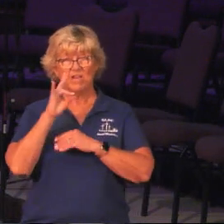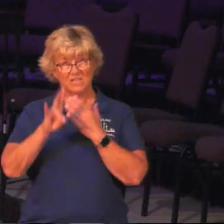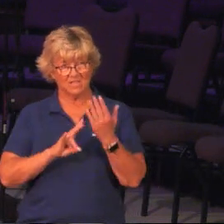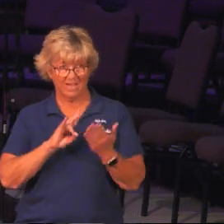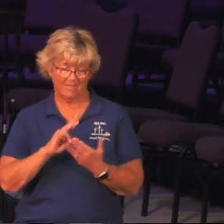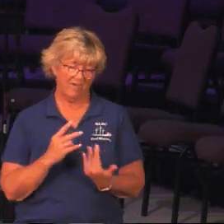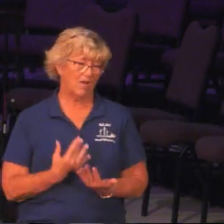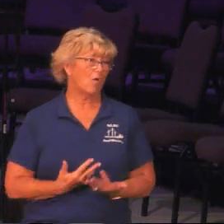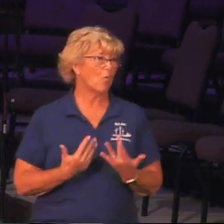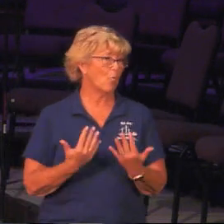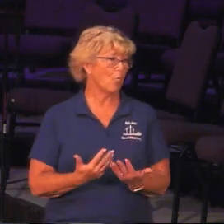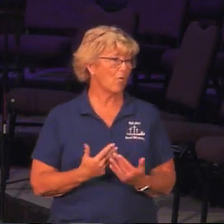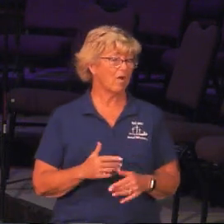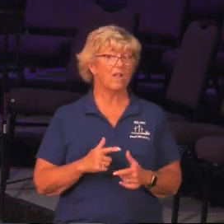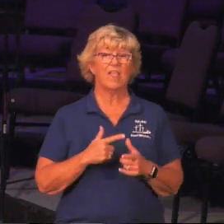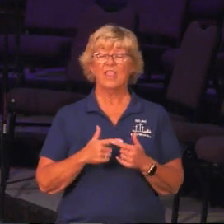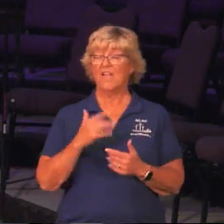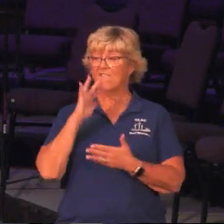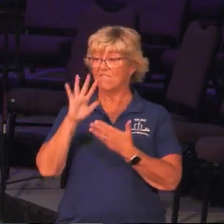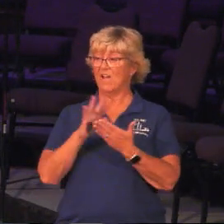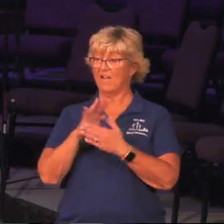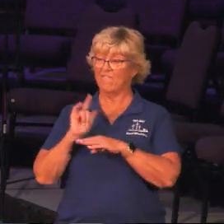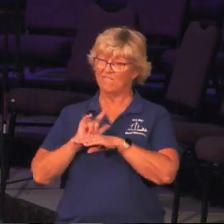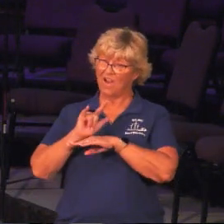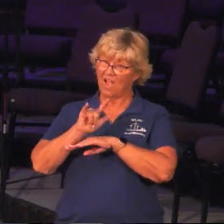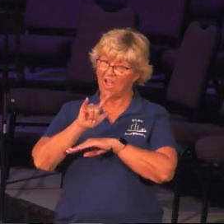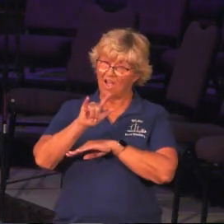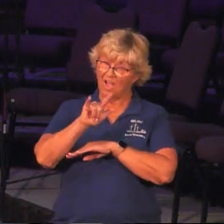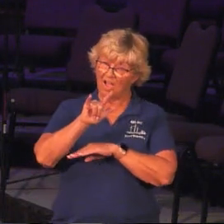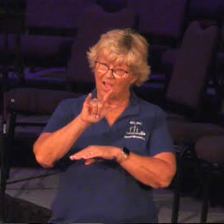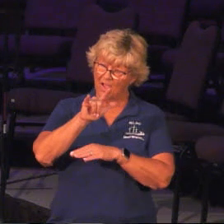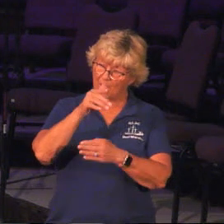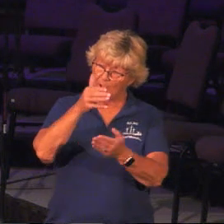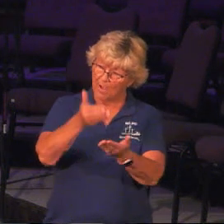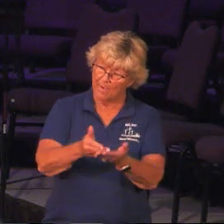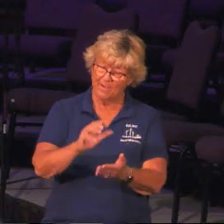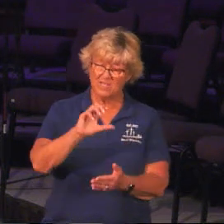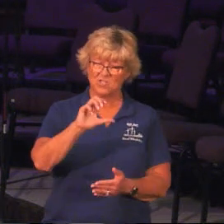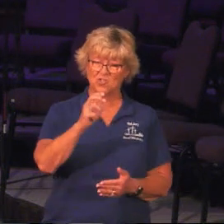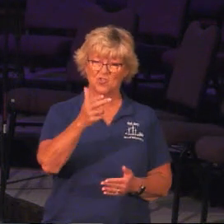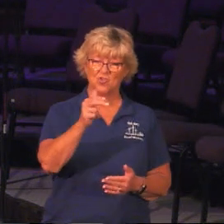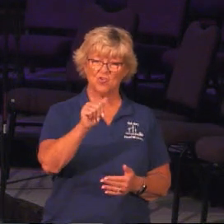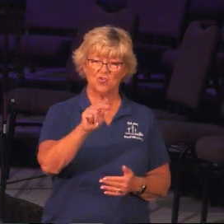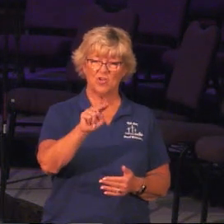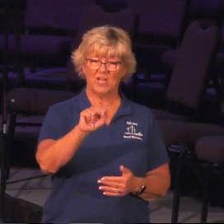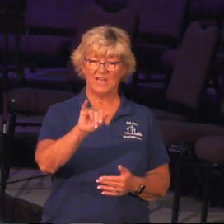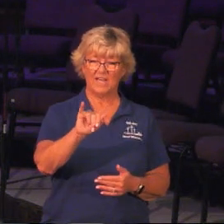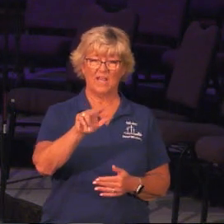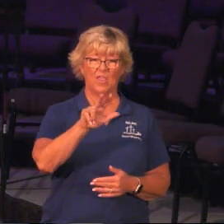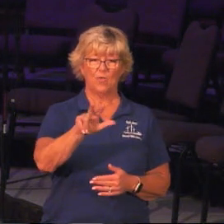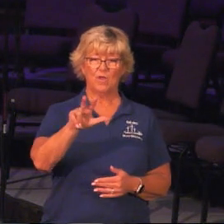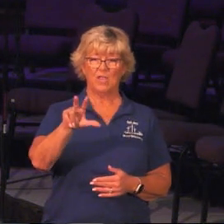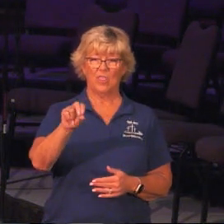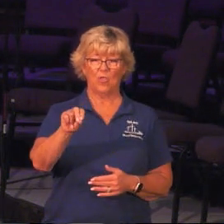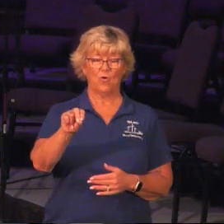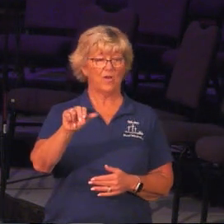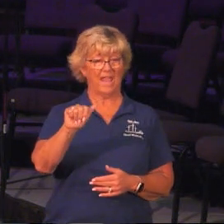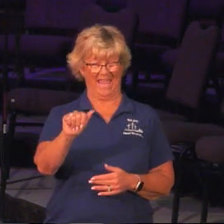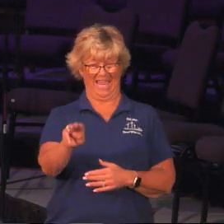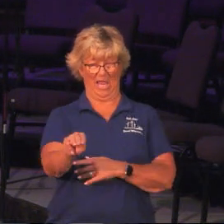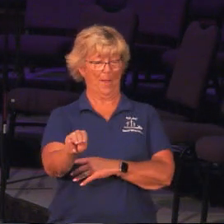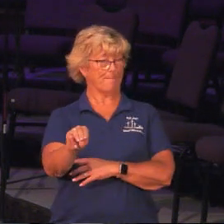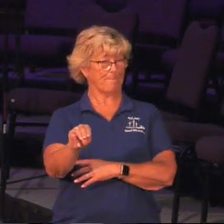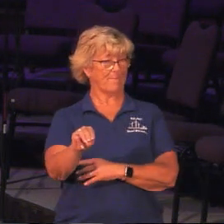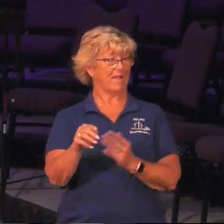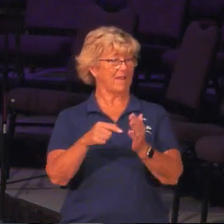layover and then a five-hour flight, we actually arrive in Chennai at about 3.30 a.m. It takes us